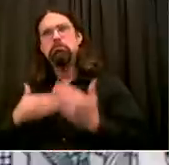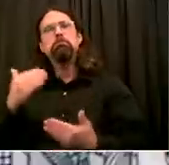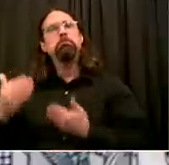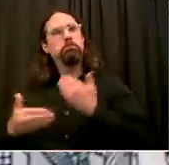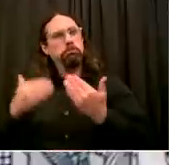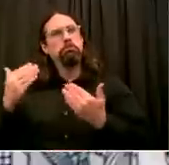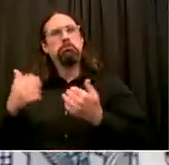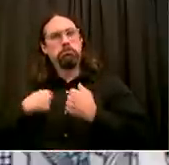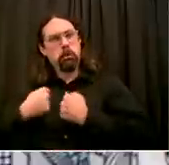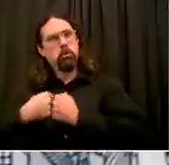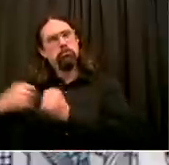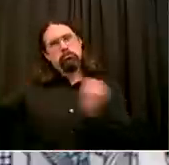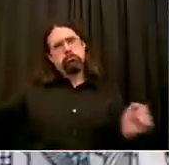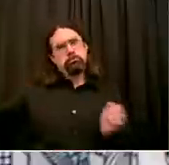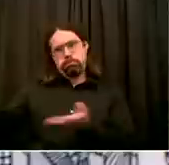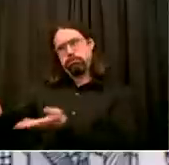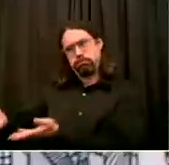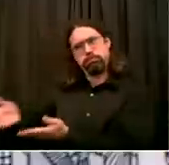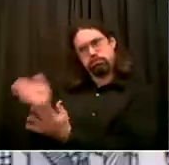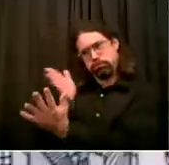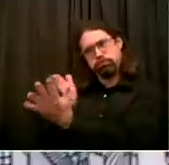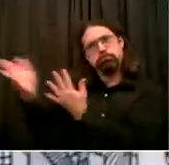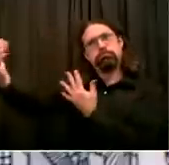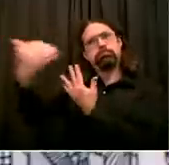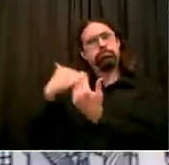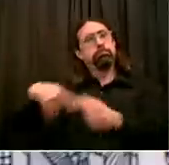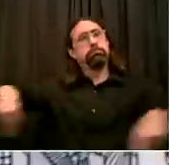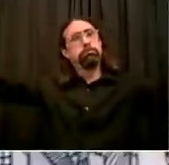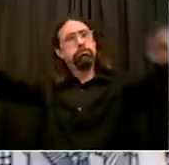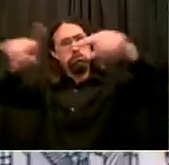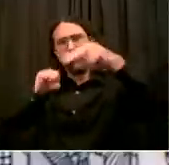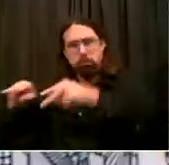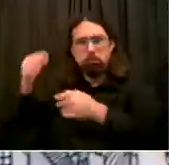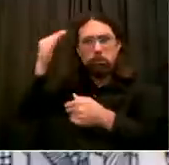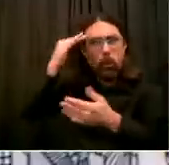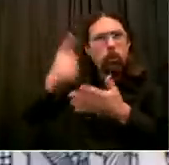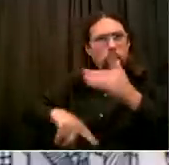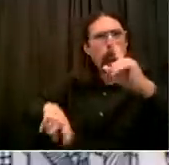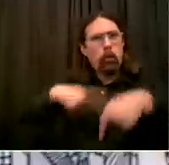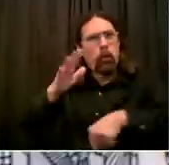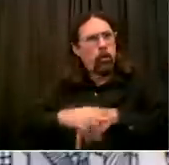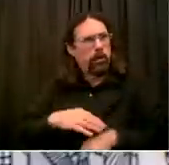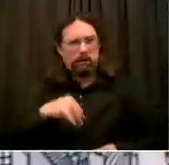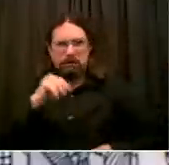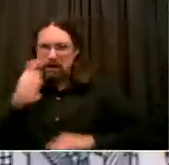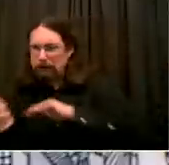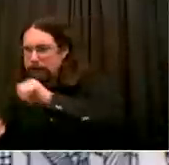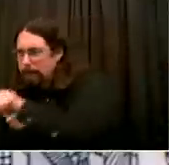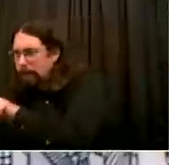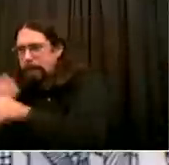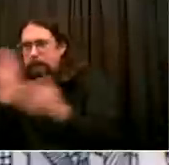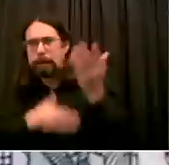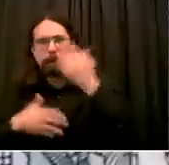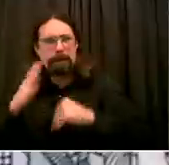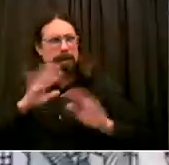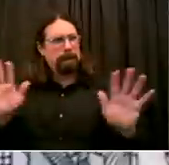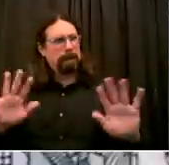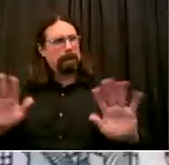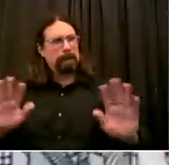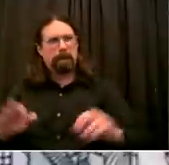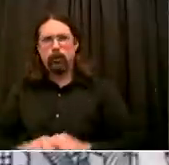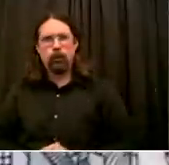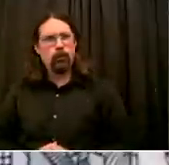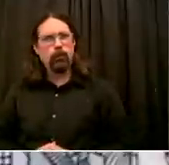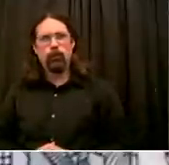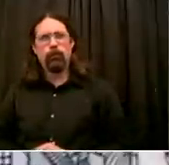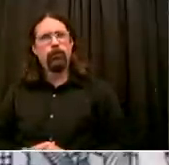look. Simple as this. Crucial week. This is the week to stop the second wave. We know how to